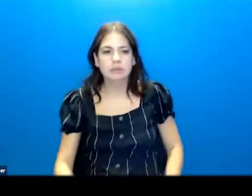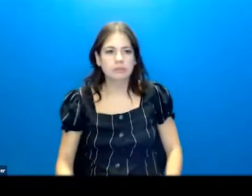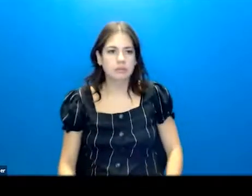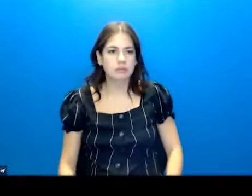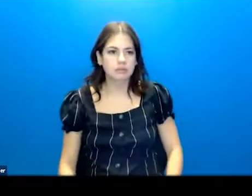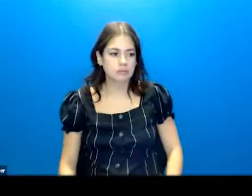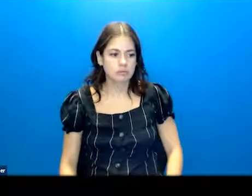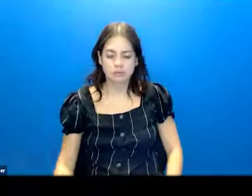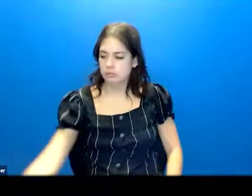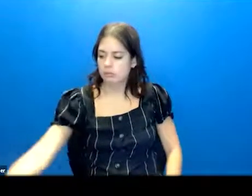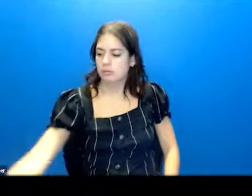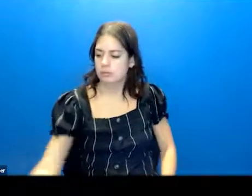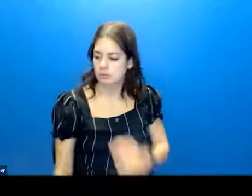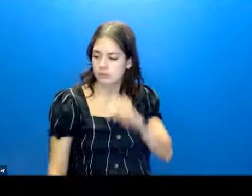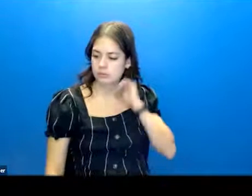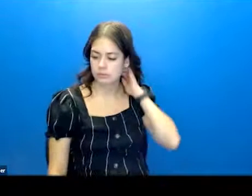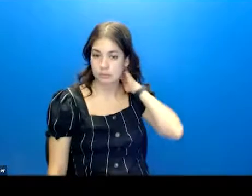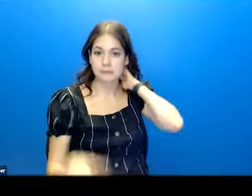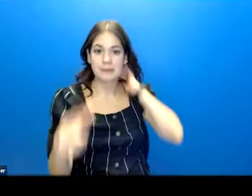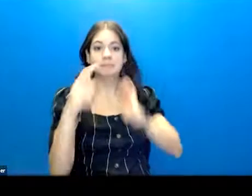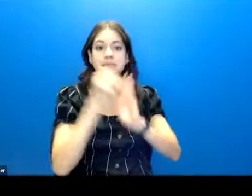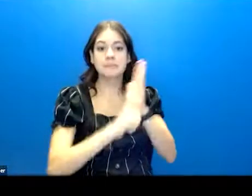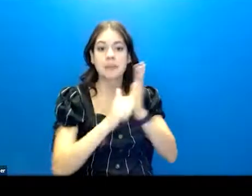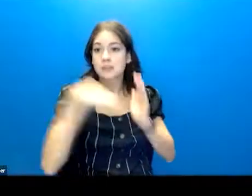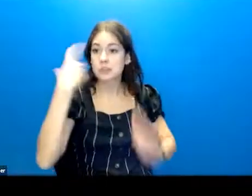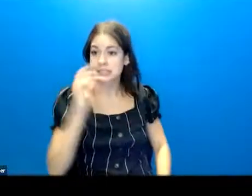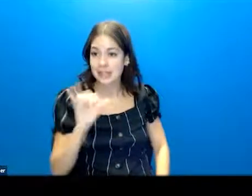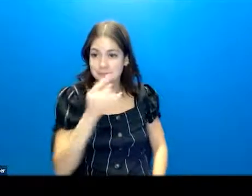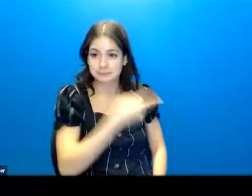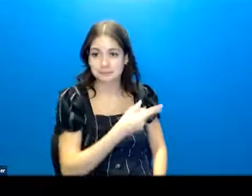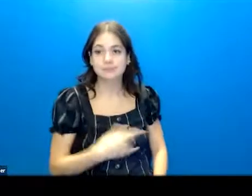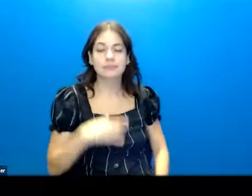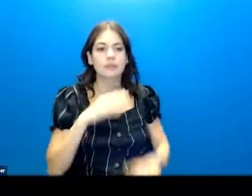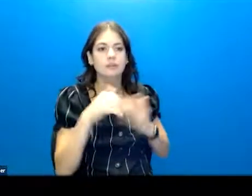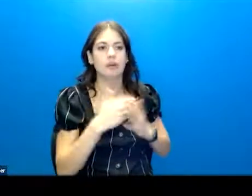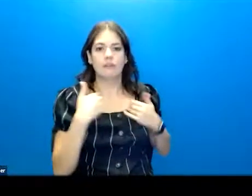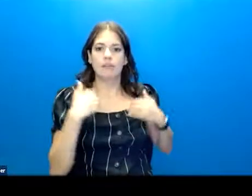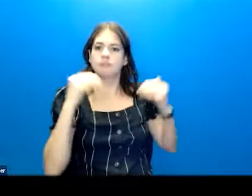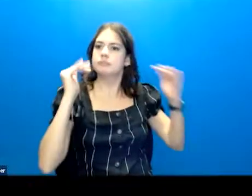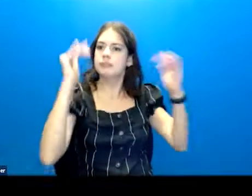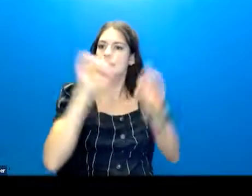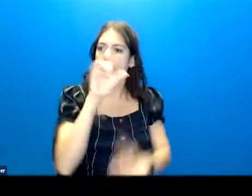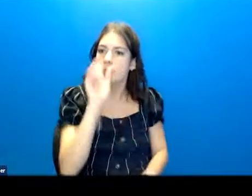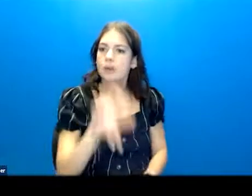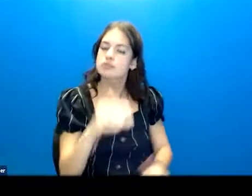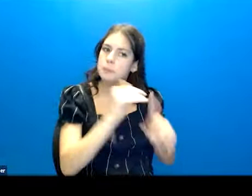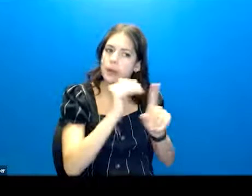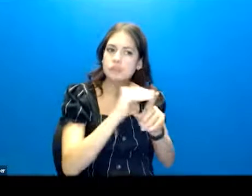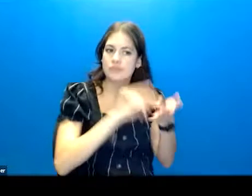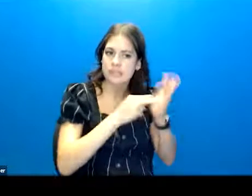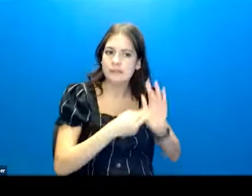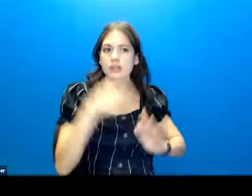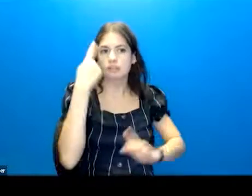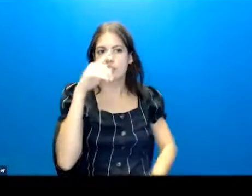asking about both of these. So here's what the page looks like. Has all the lovely questions. It reminds you of the definition